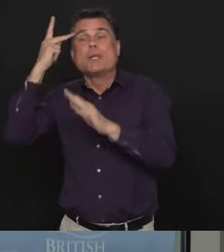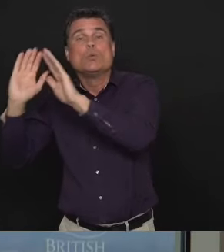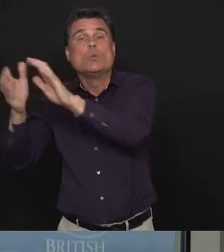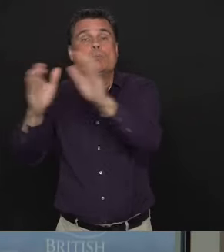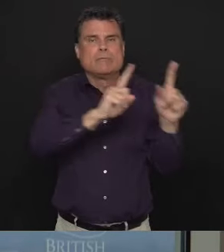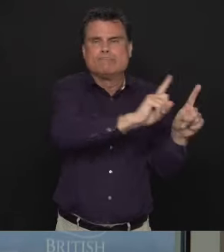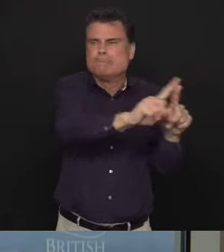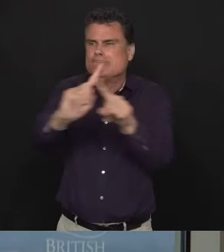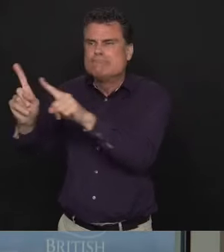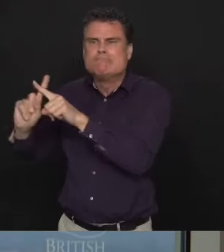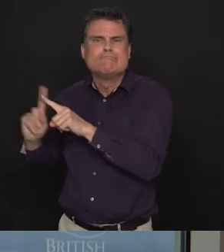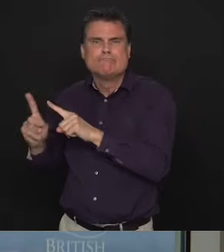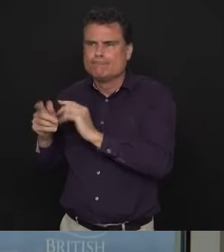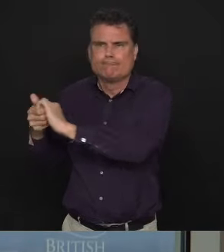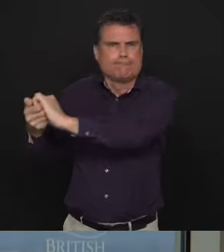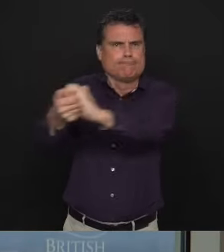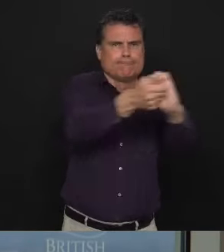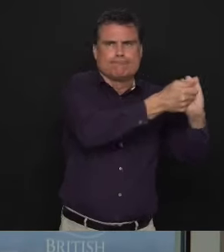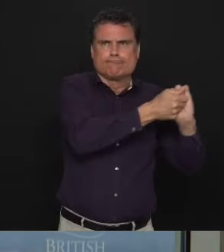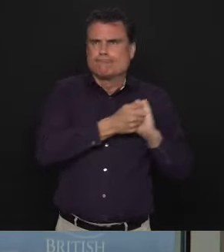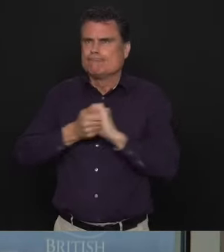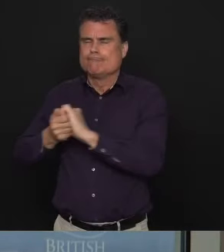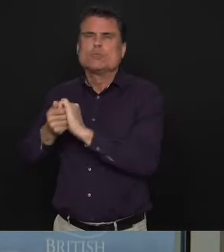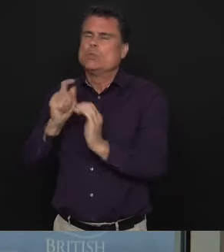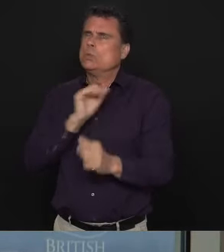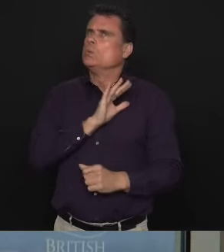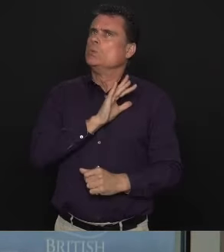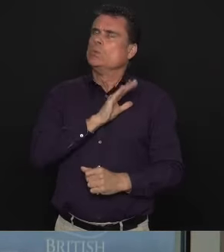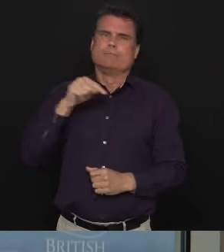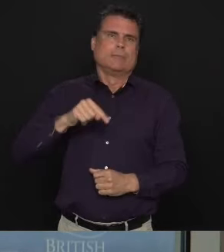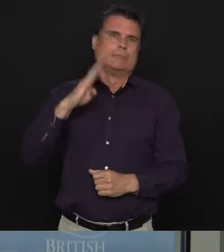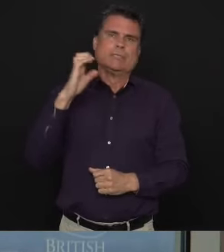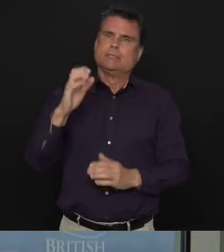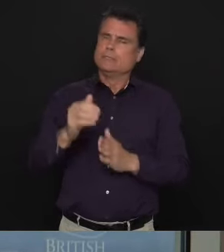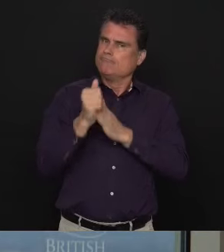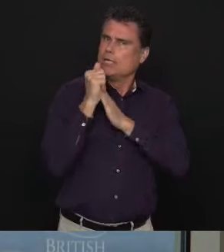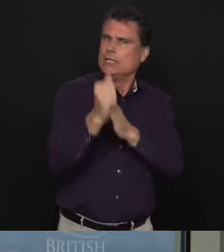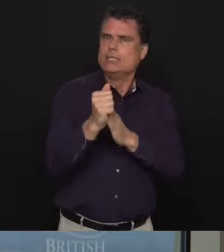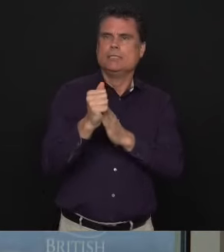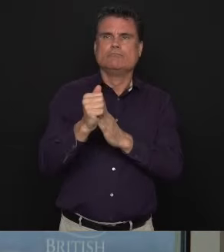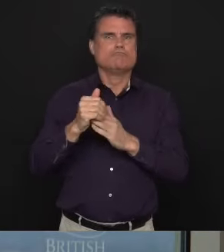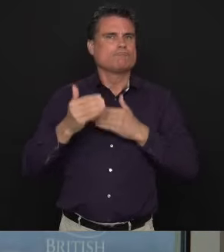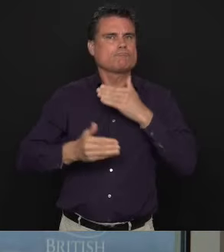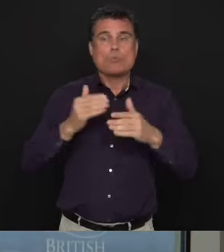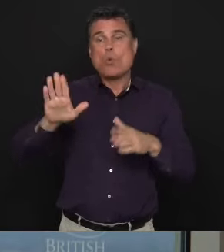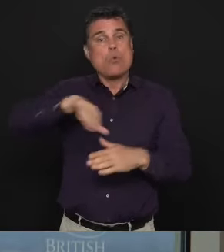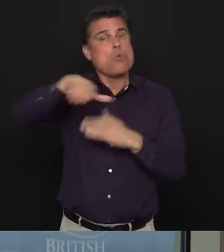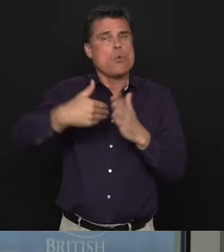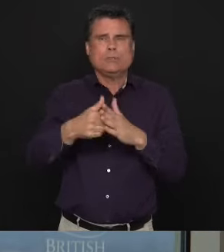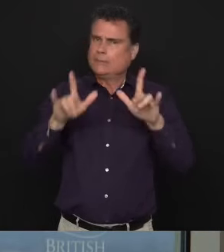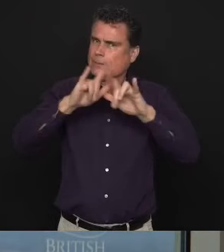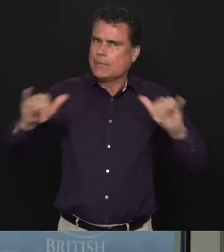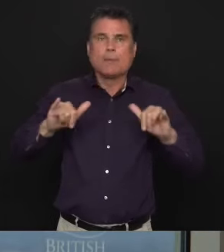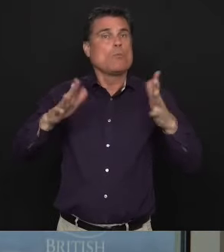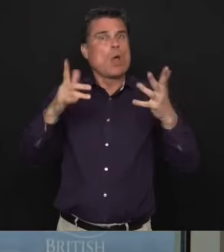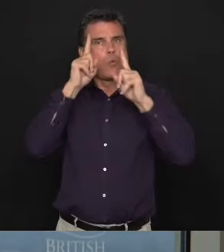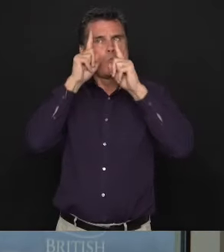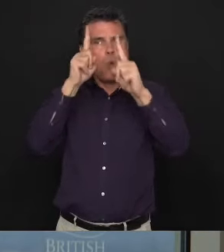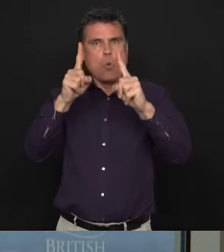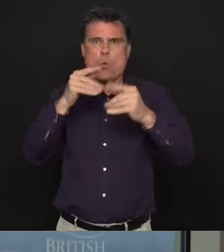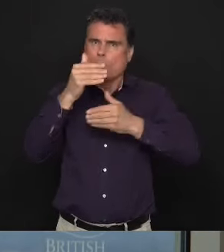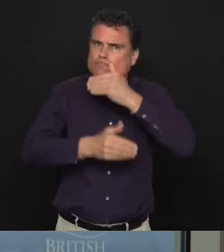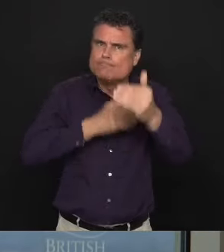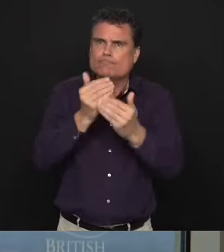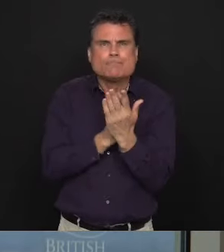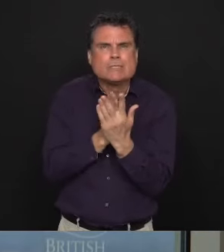After all, we are working towards the same goal. And I see people being patient, kinder to each other. There is